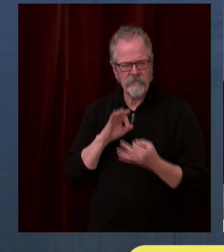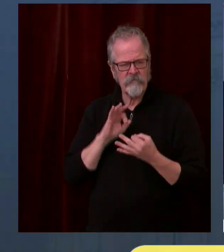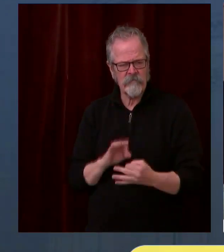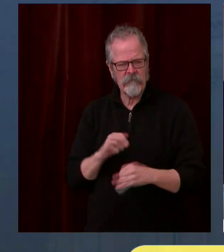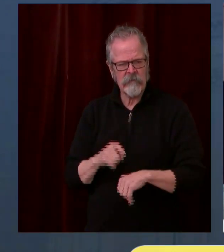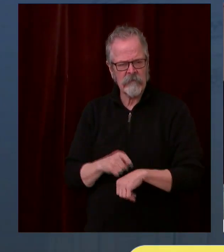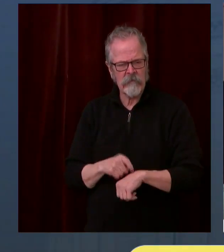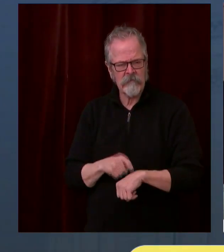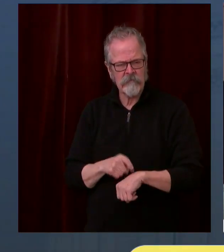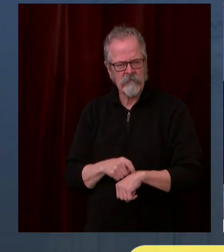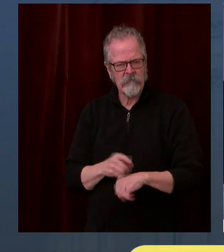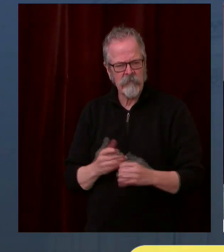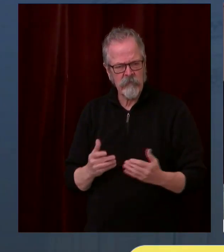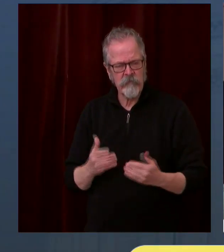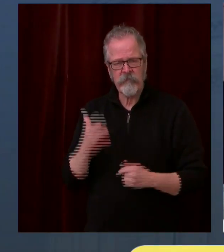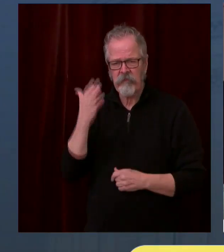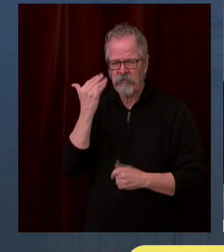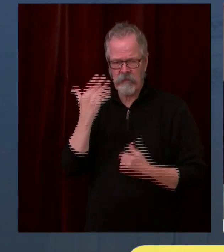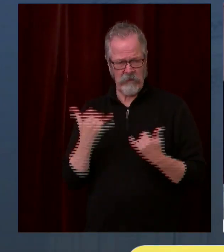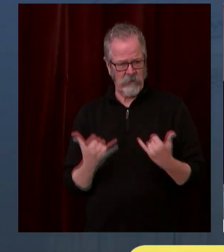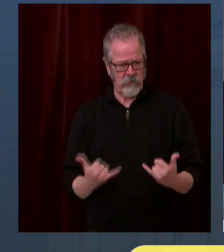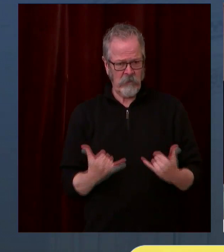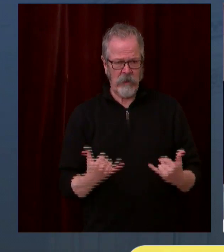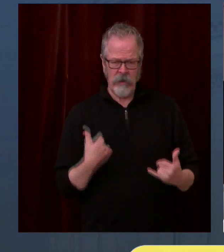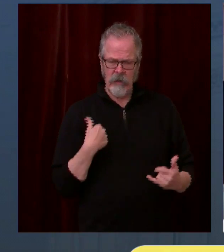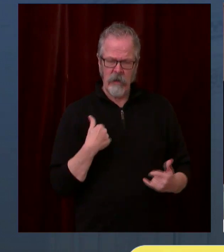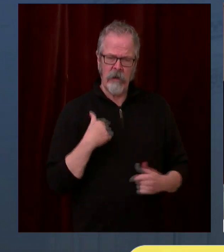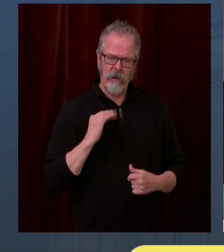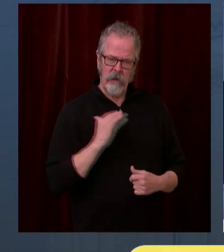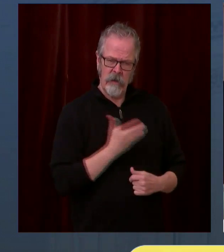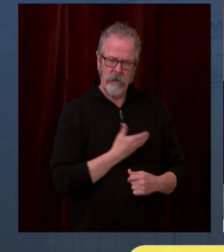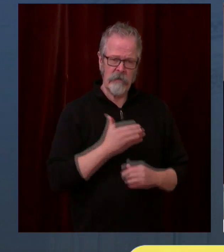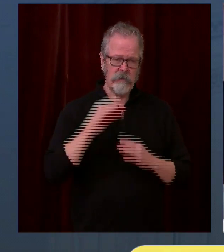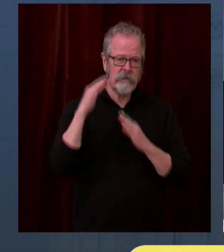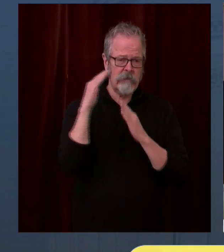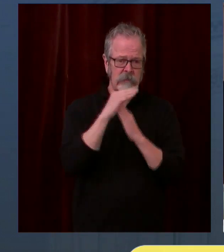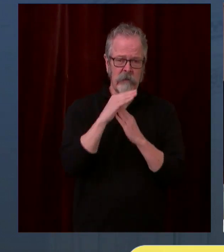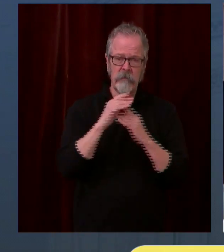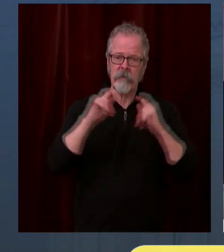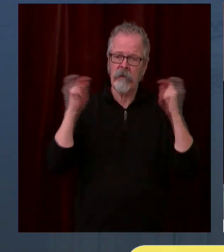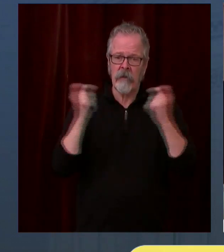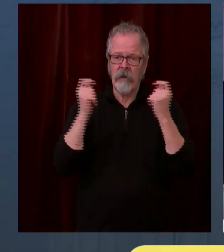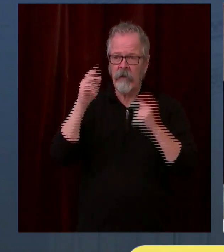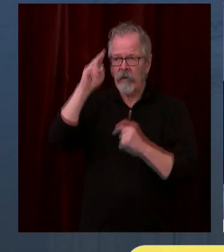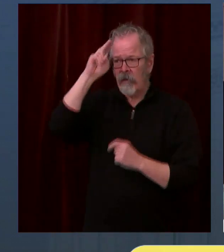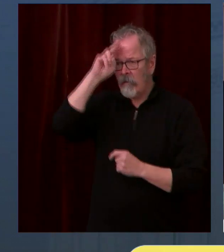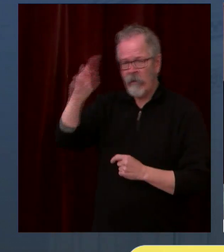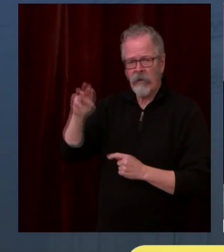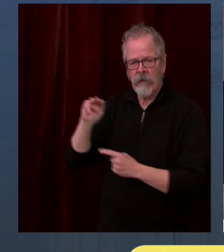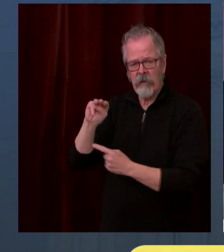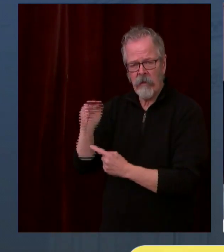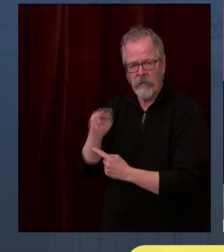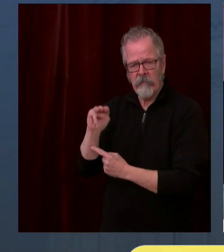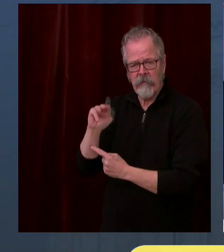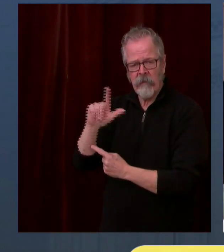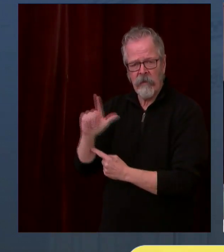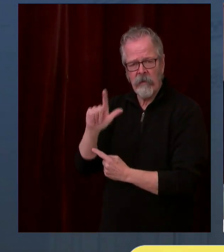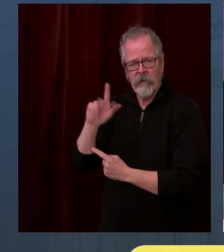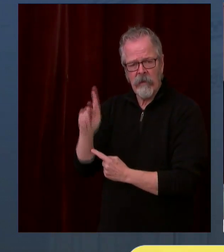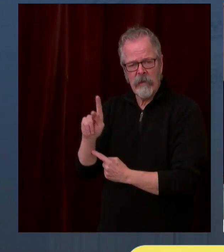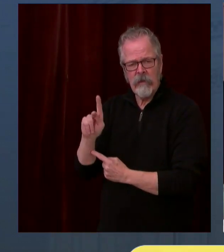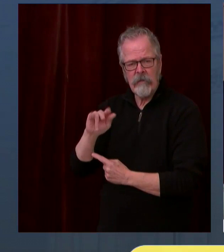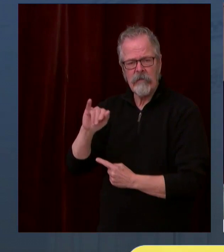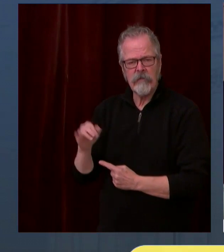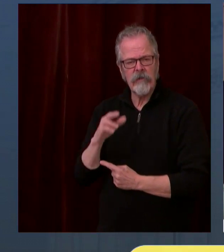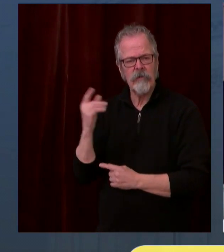celebrate the legacy of Dr. Luther King Jr. And what I would add to your great remarks is that